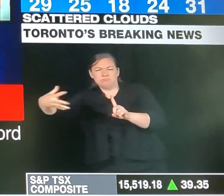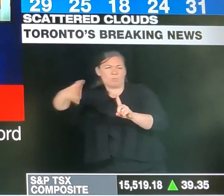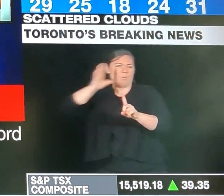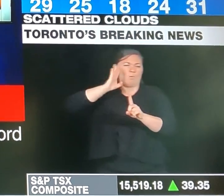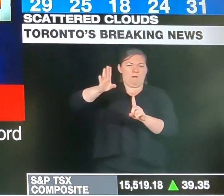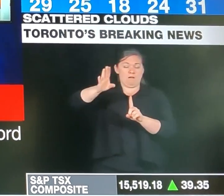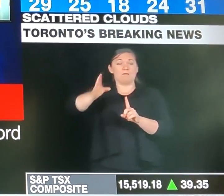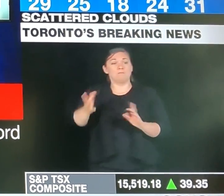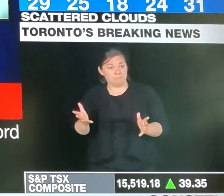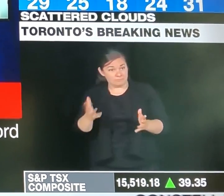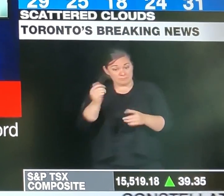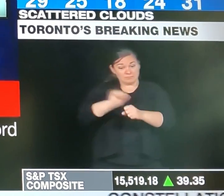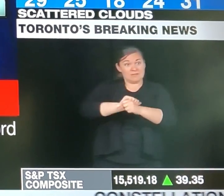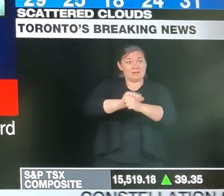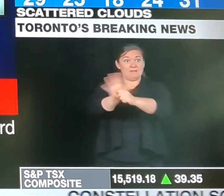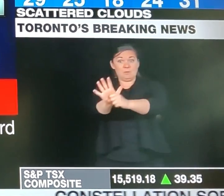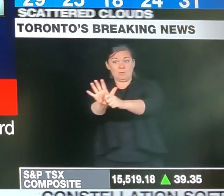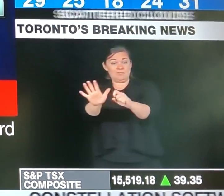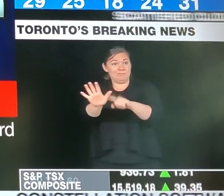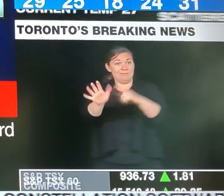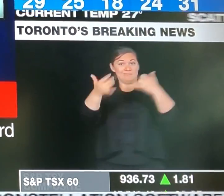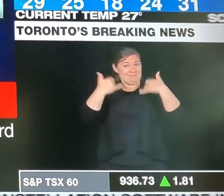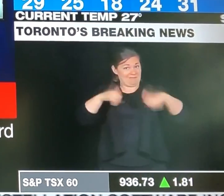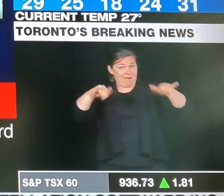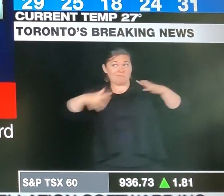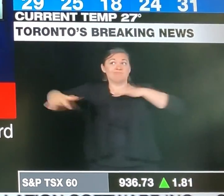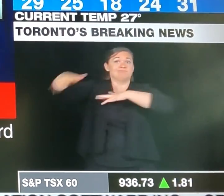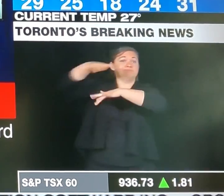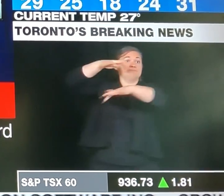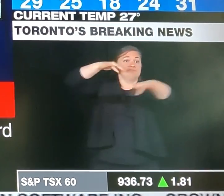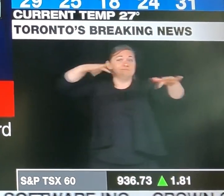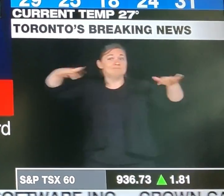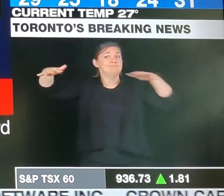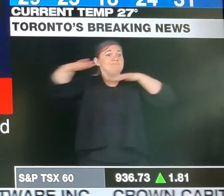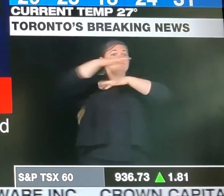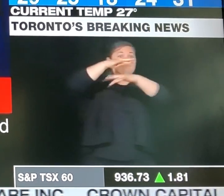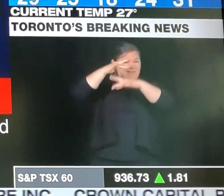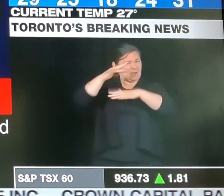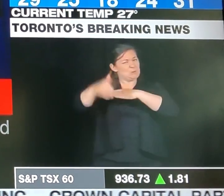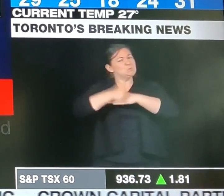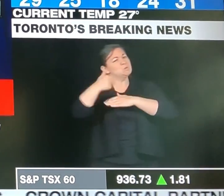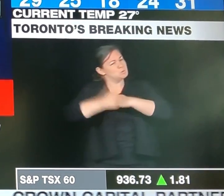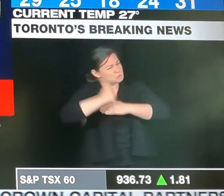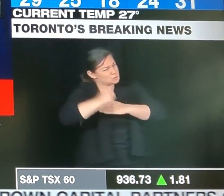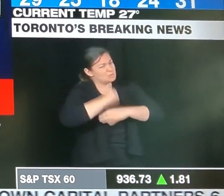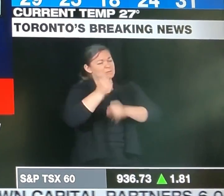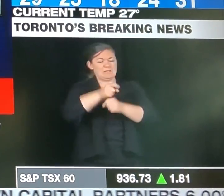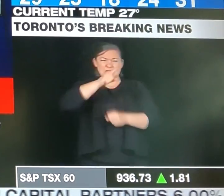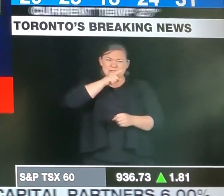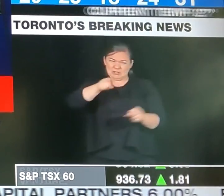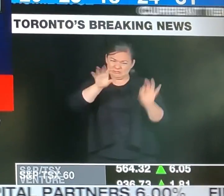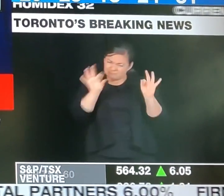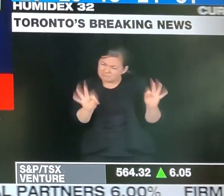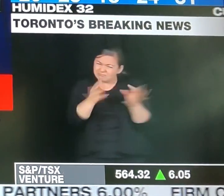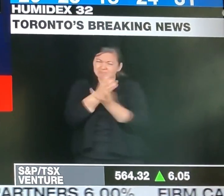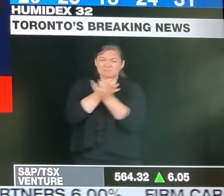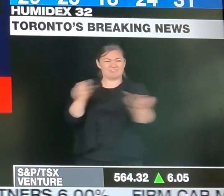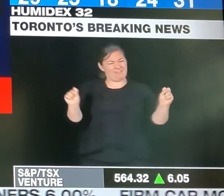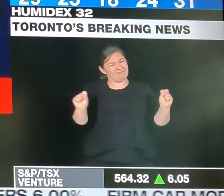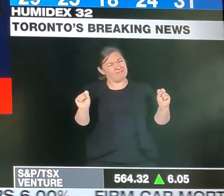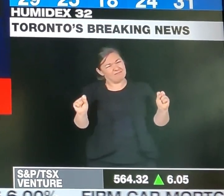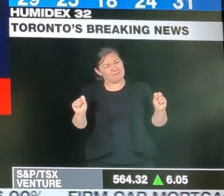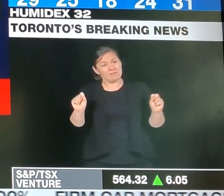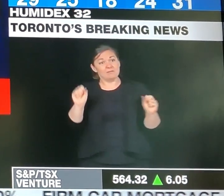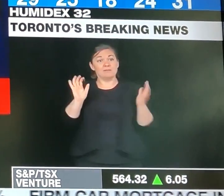or urban Ontario, school boards have the flexibility to choose what works for their schools, students,